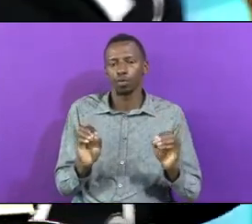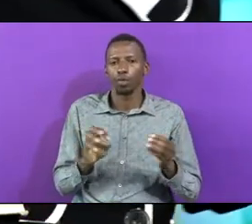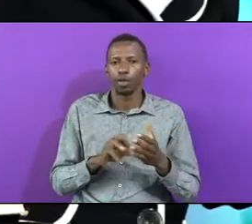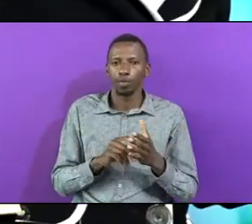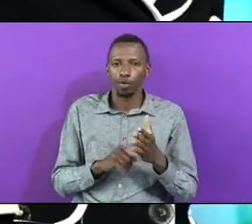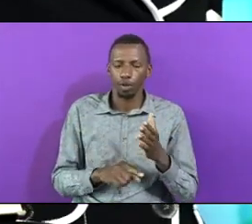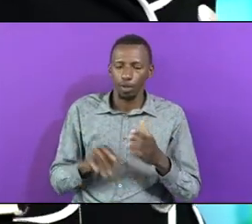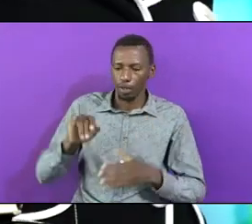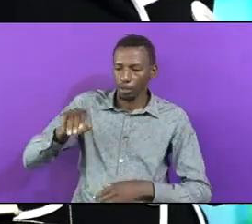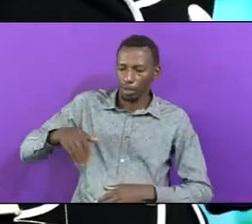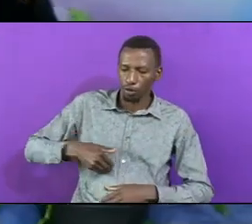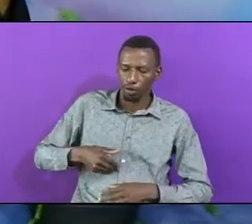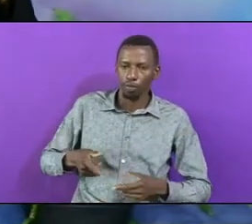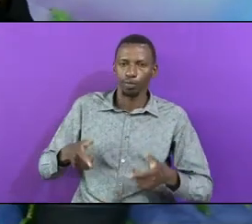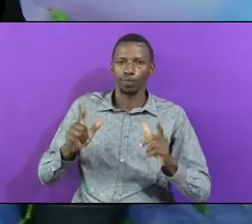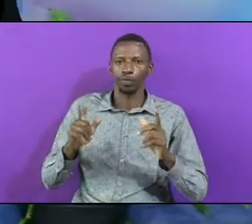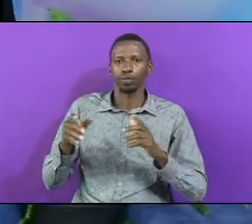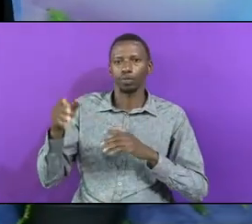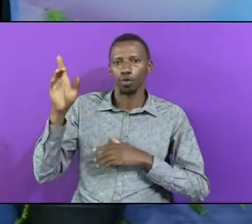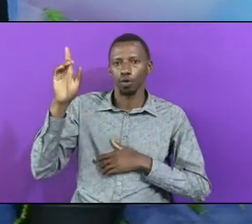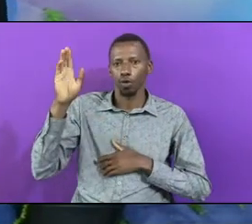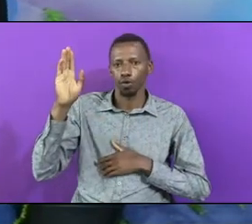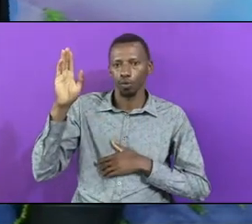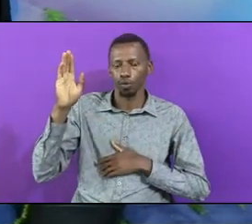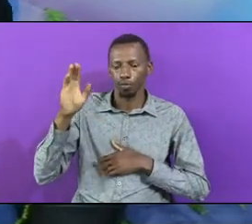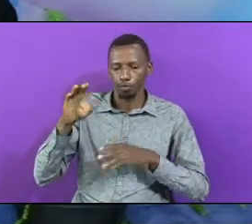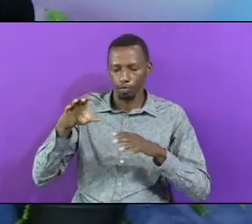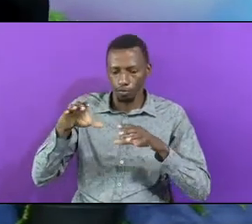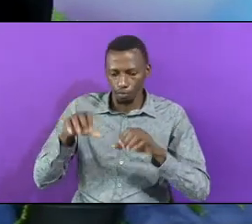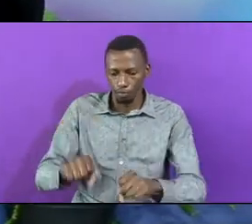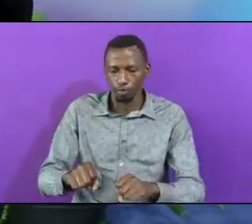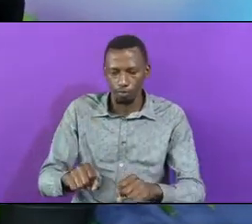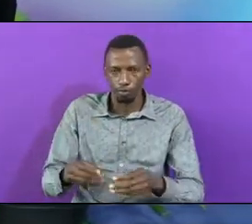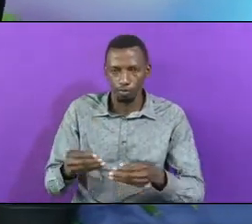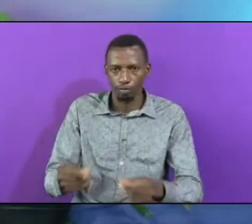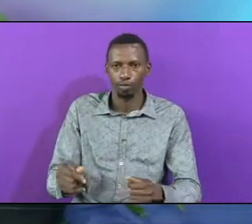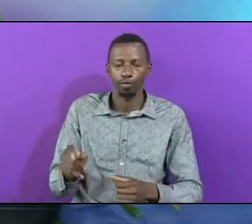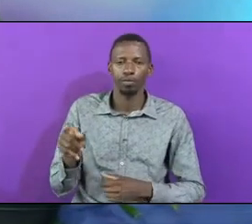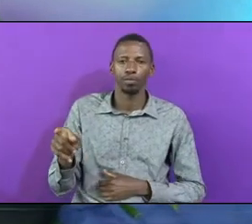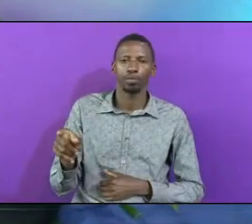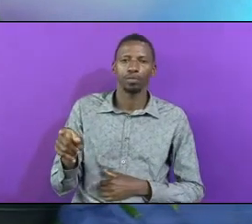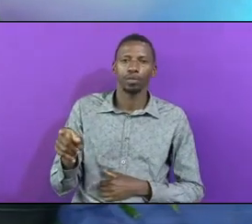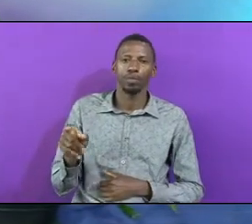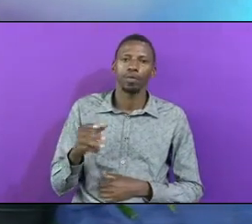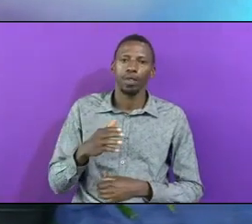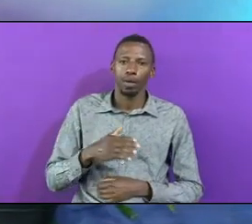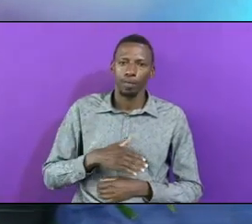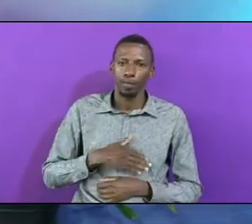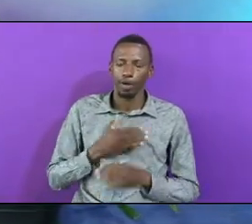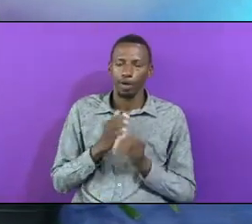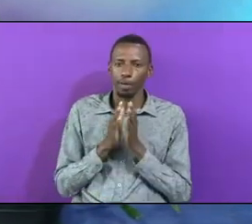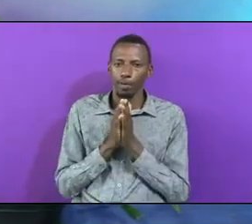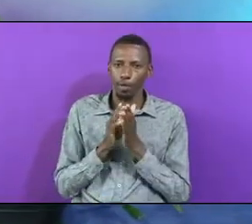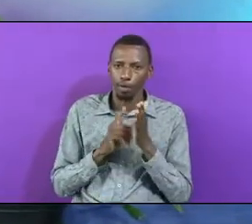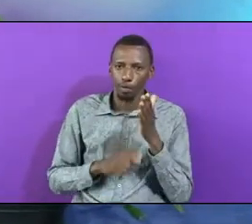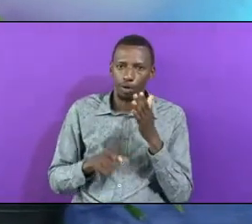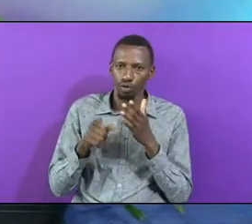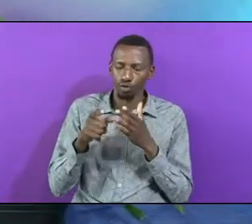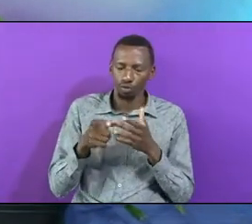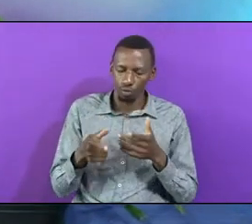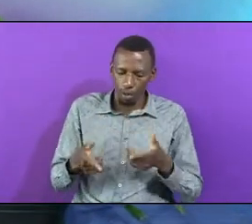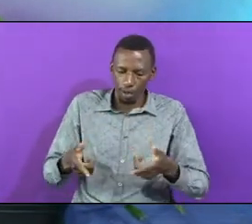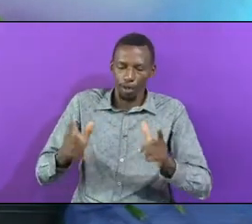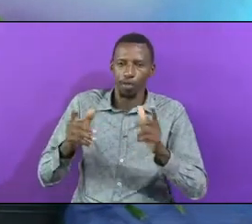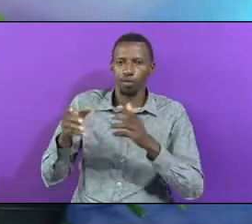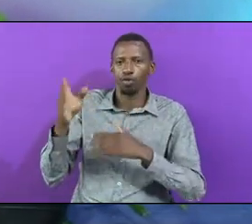Allowed God To Conquer Him Amen That's How He Prevailed My Prayer Is That You Allow God To